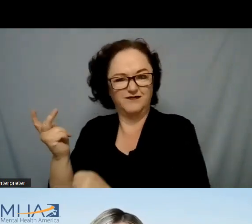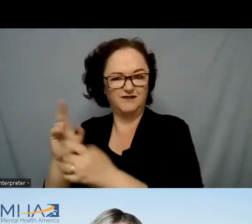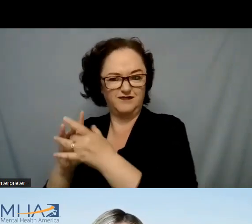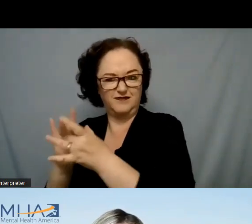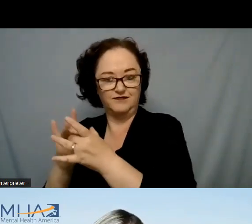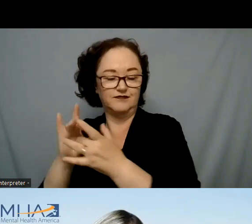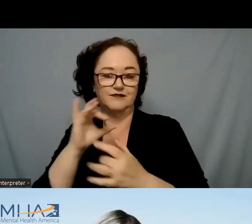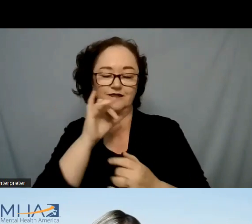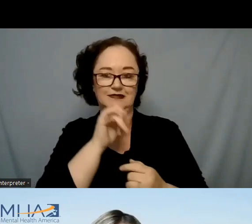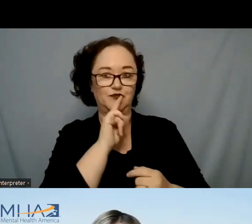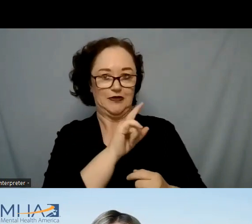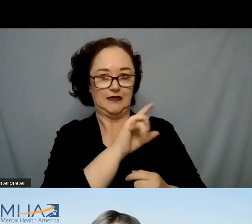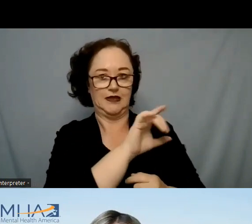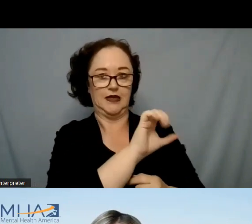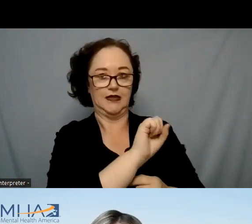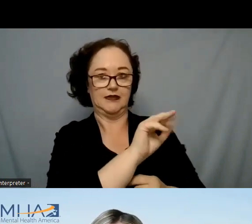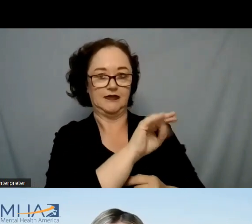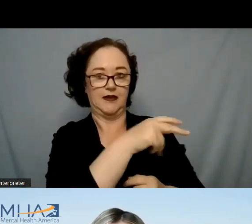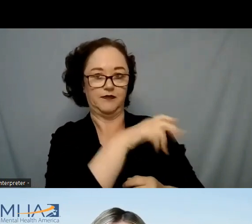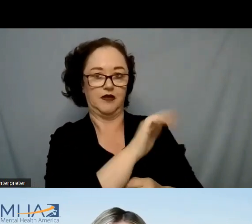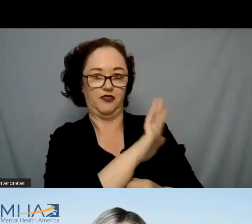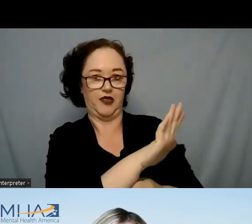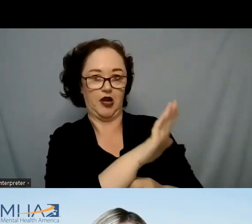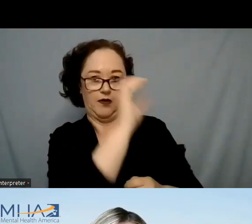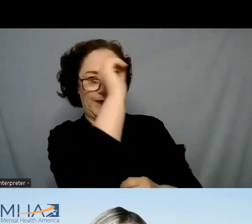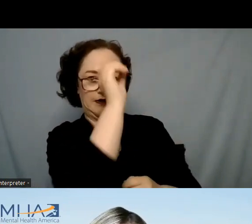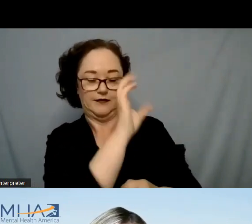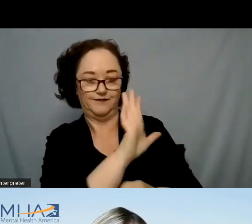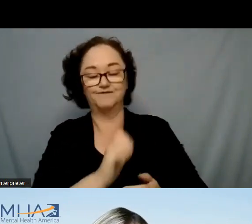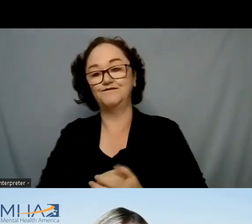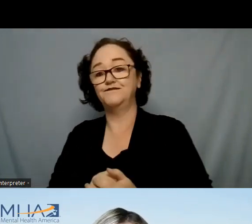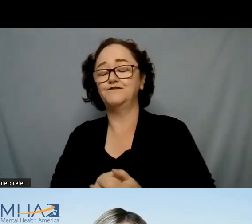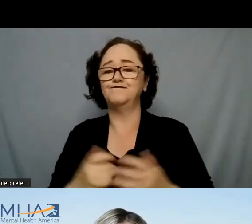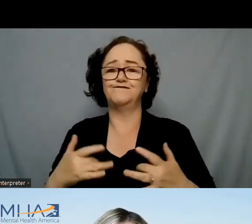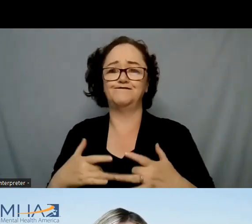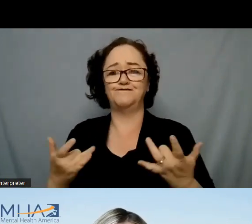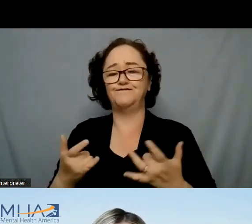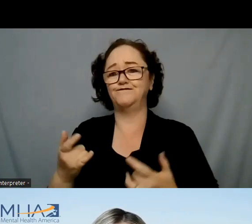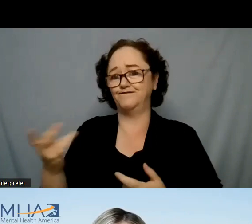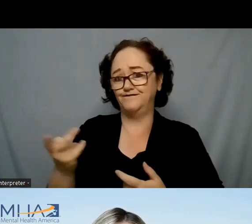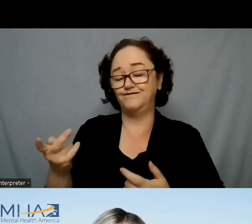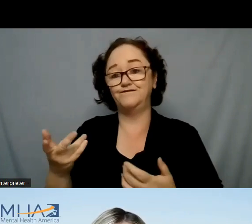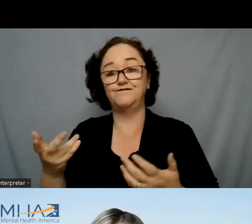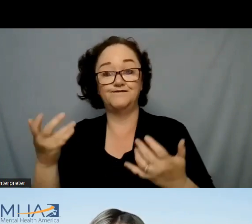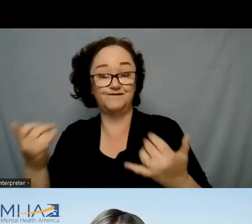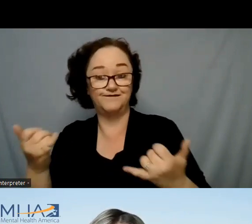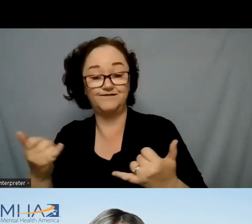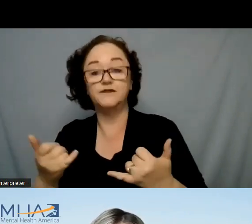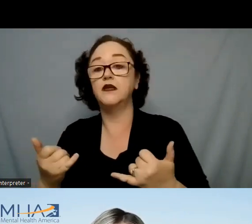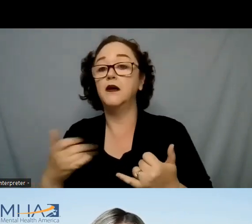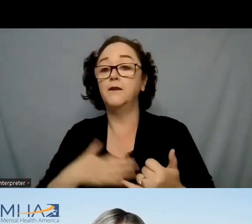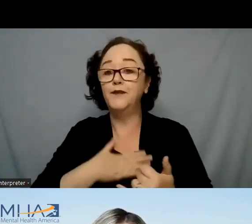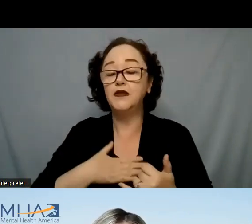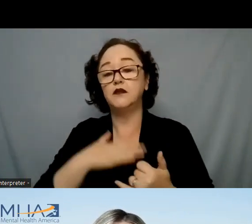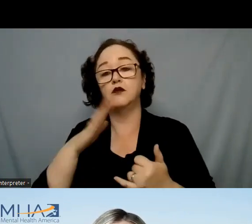are so excited to present this information to you today, and just a reminder to post your questions, comments, resources